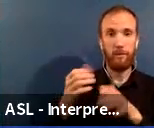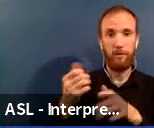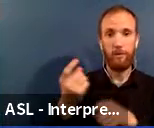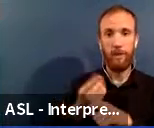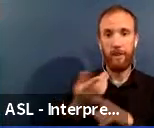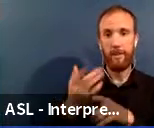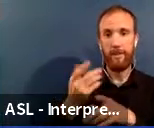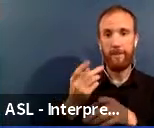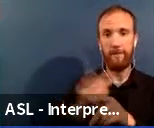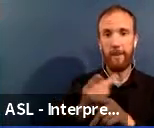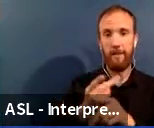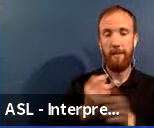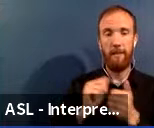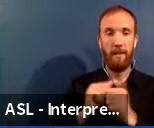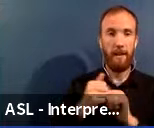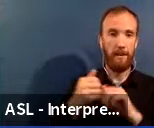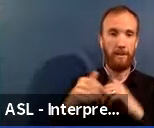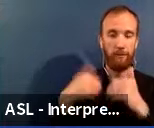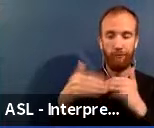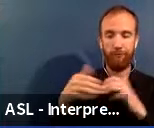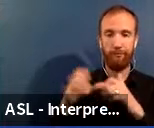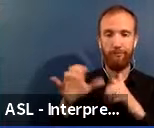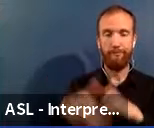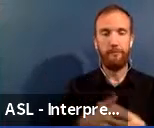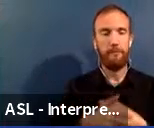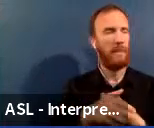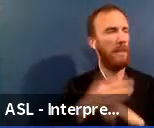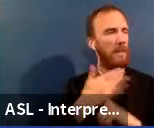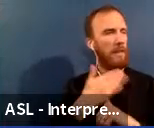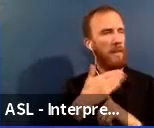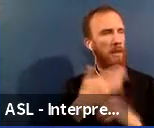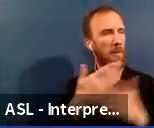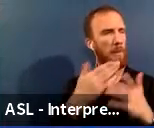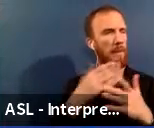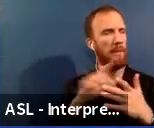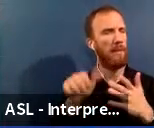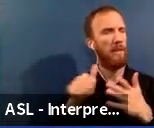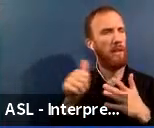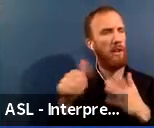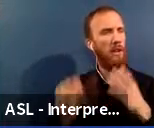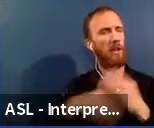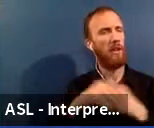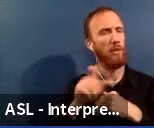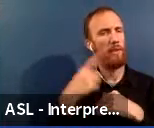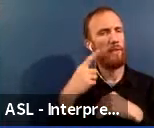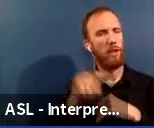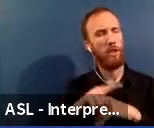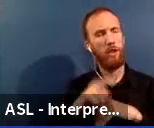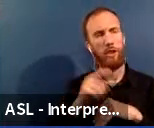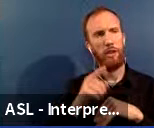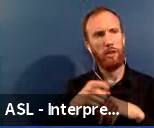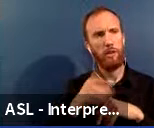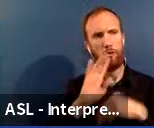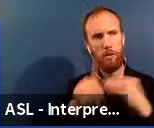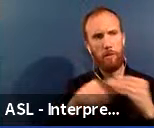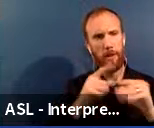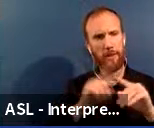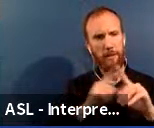Thanks for that. And, uh, I've been, uh, this might be one for you as well. So you'll reference different reports that people can access.